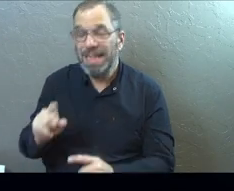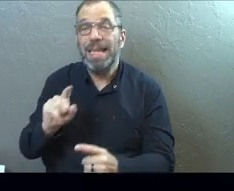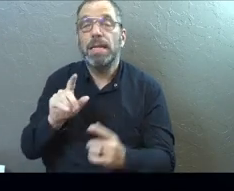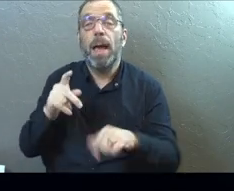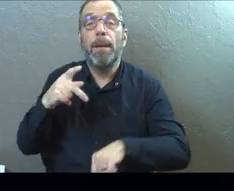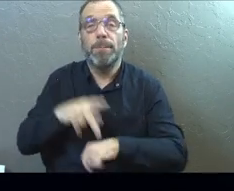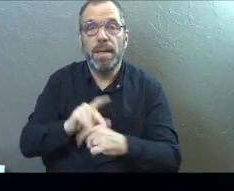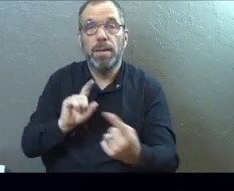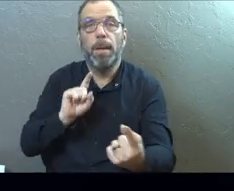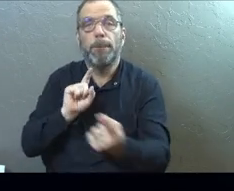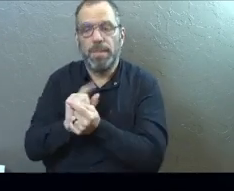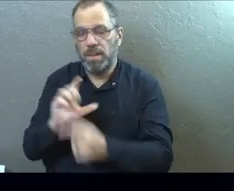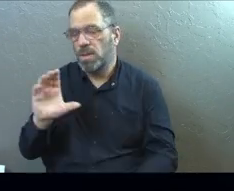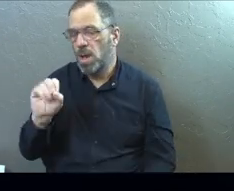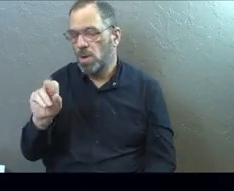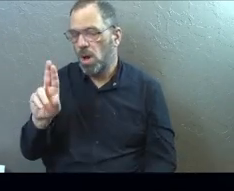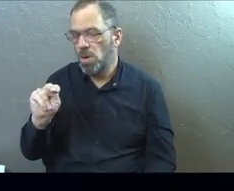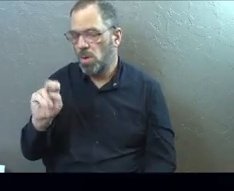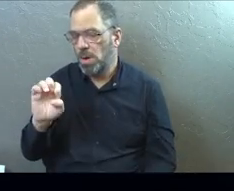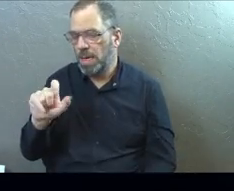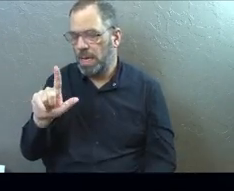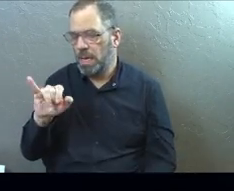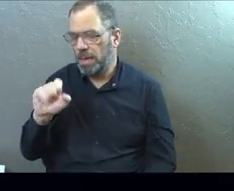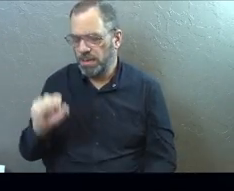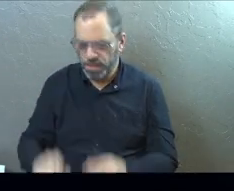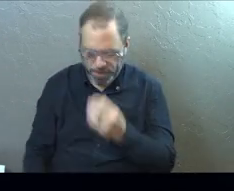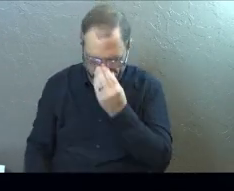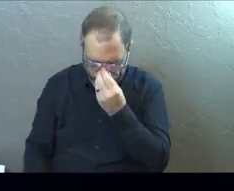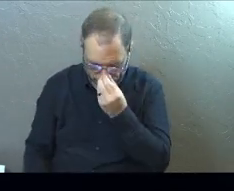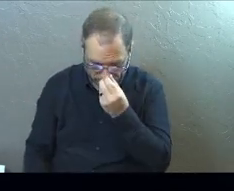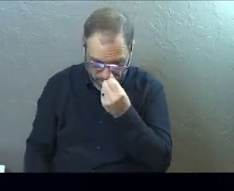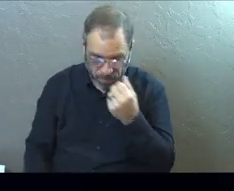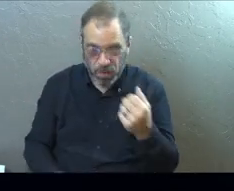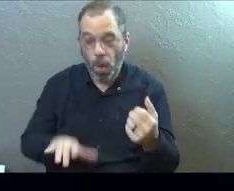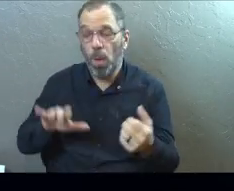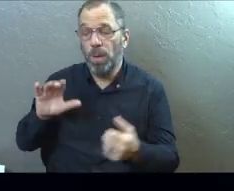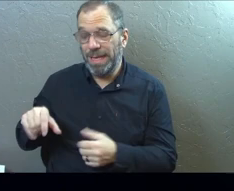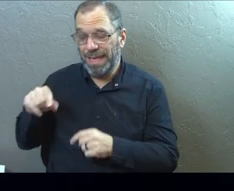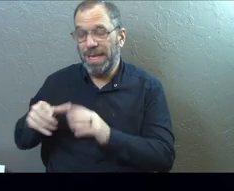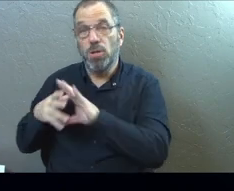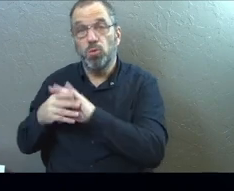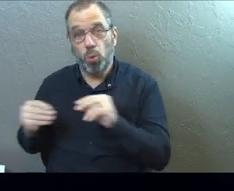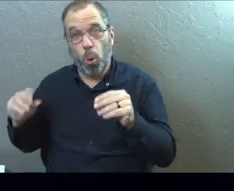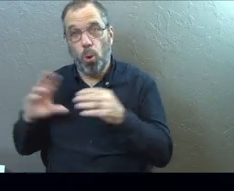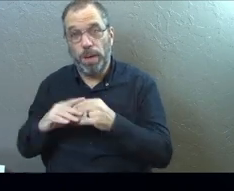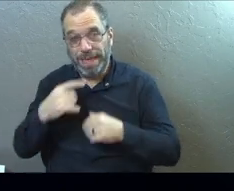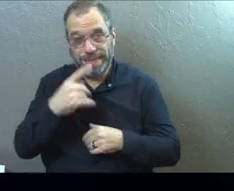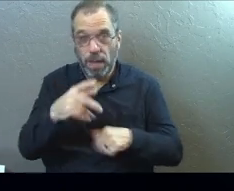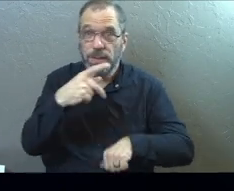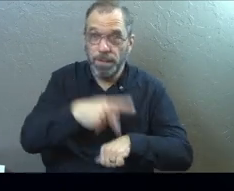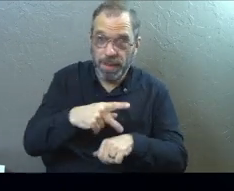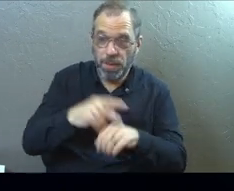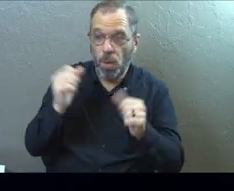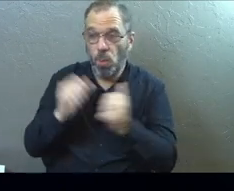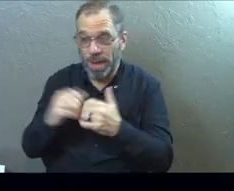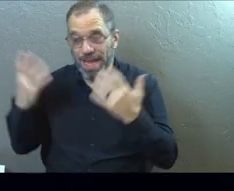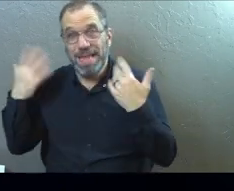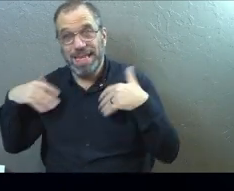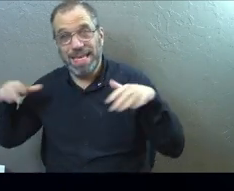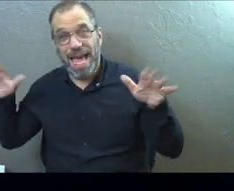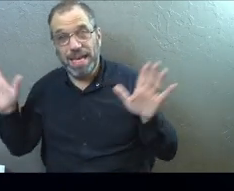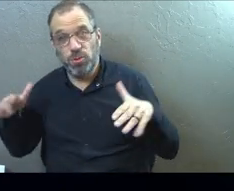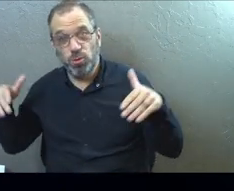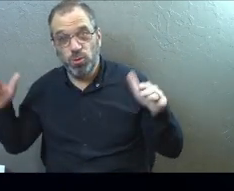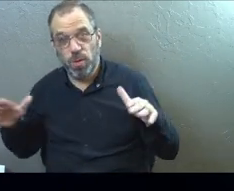as the men had asked him to do. And so when he gets there, Cornelius shares his story of what happened to him with the angel previously.